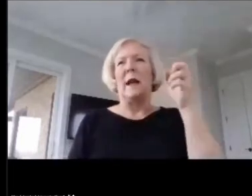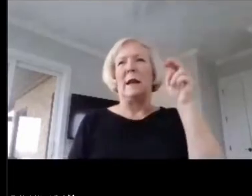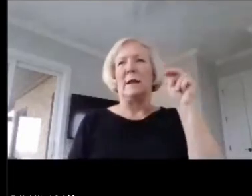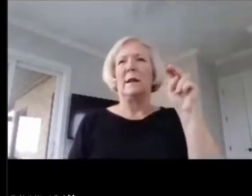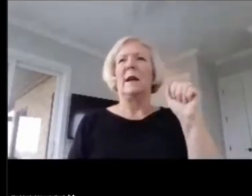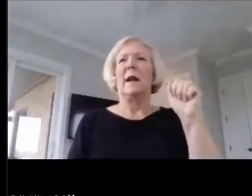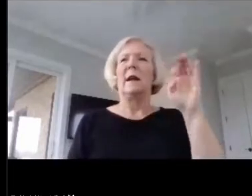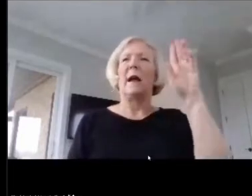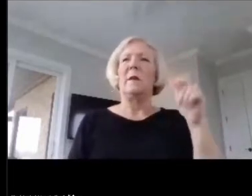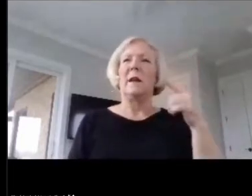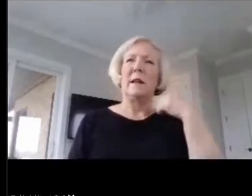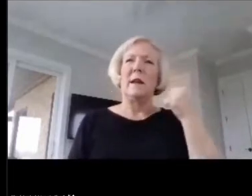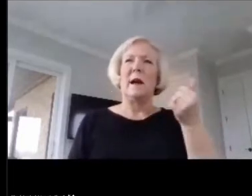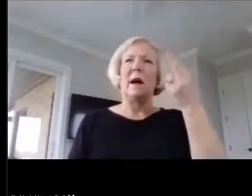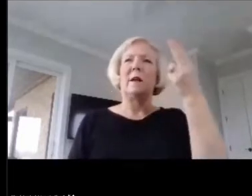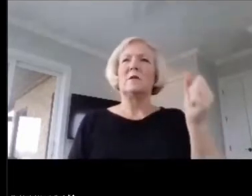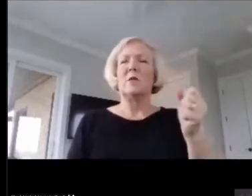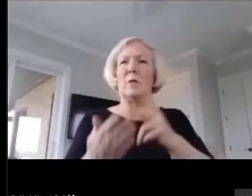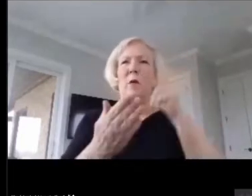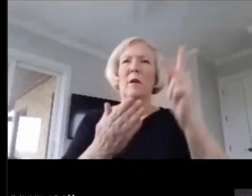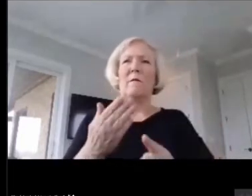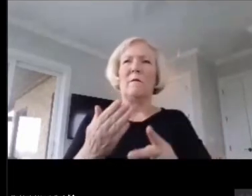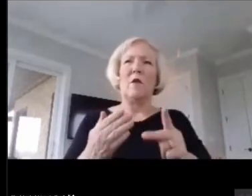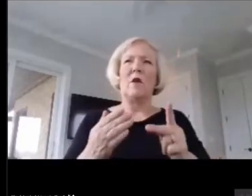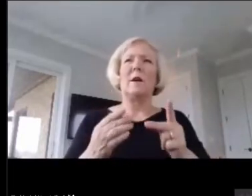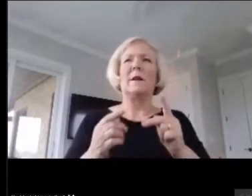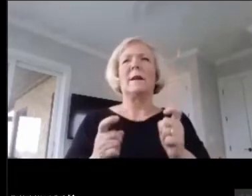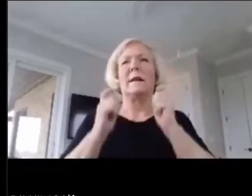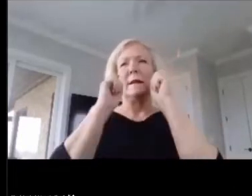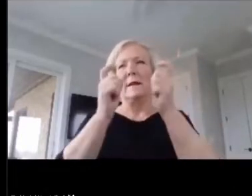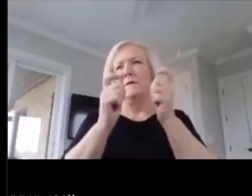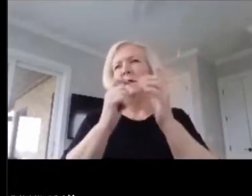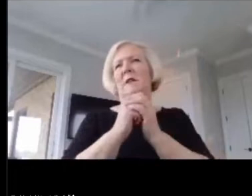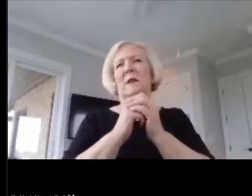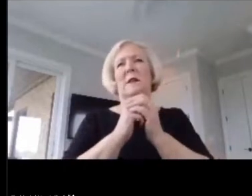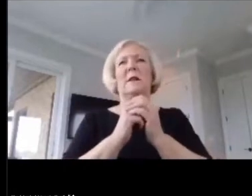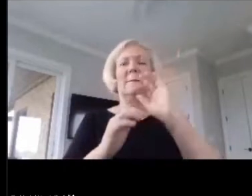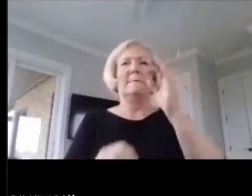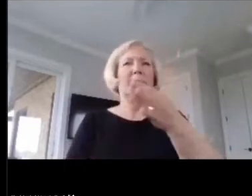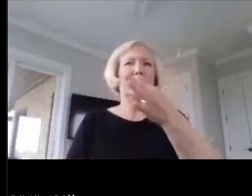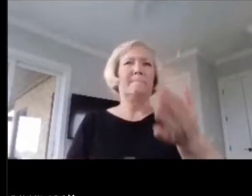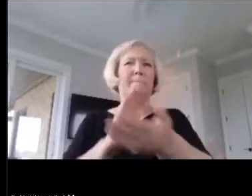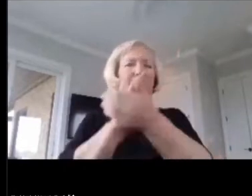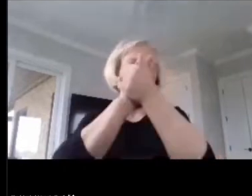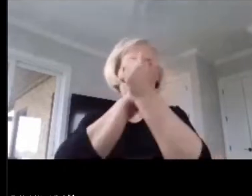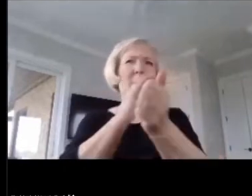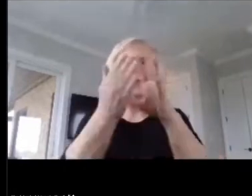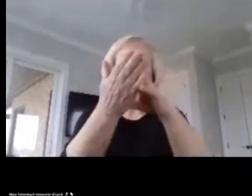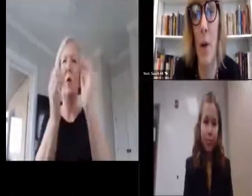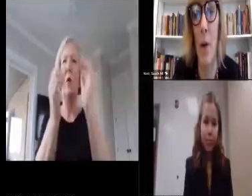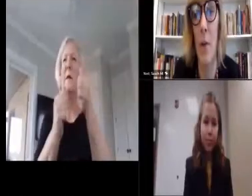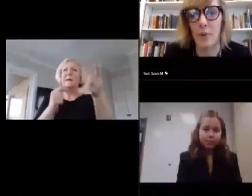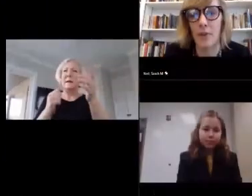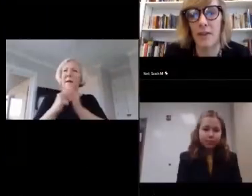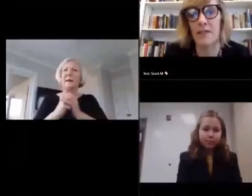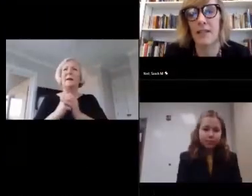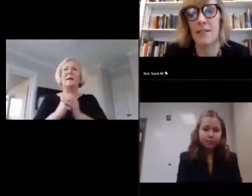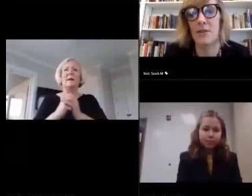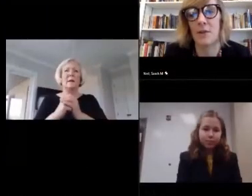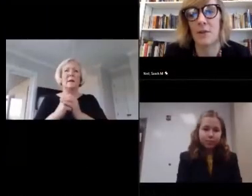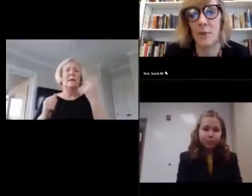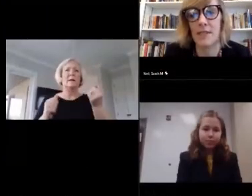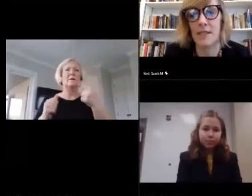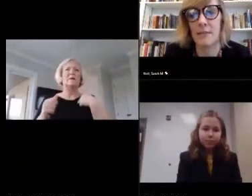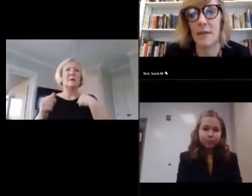the high school program for gifted students at WKU. Her passion for education equity has led to work with the Kentucky